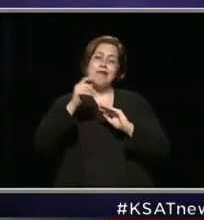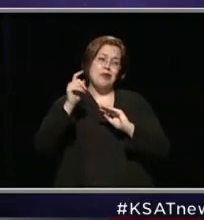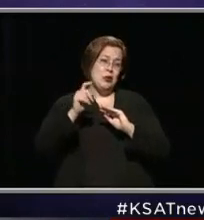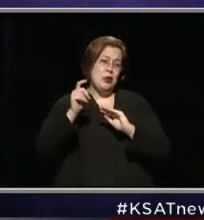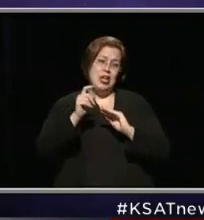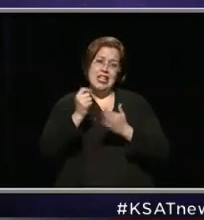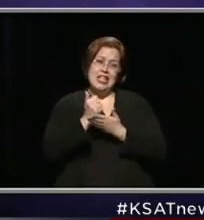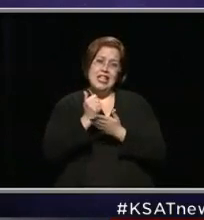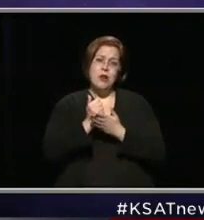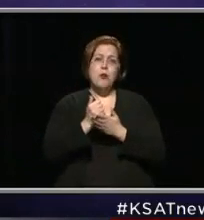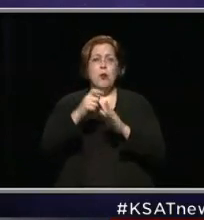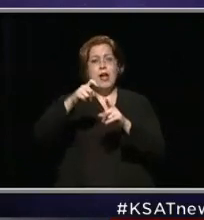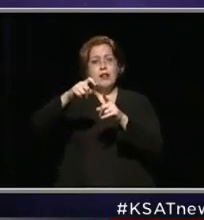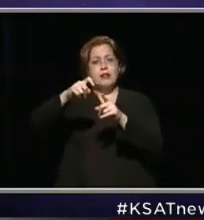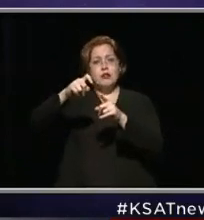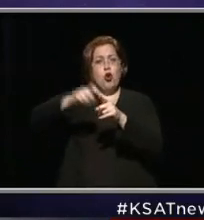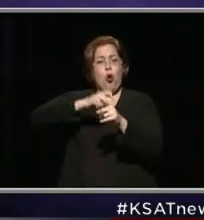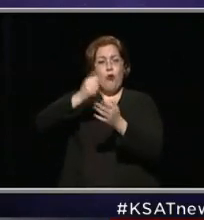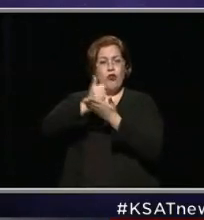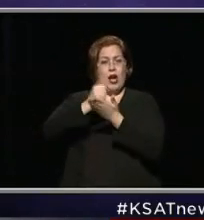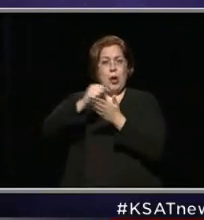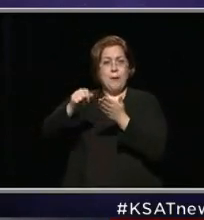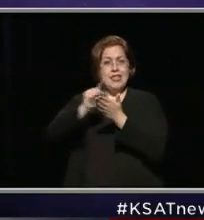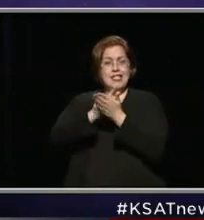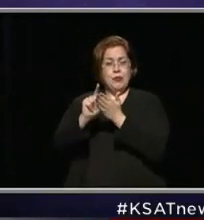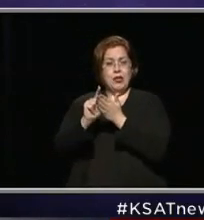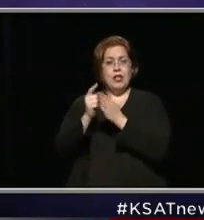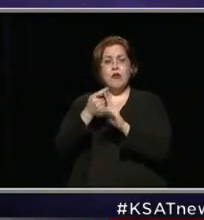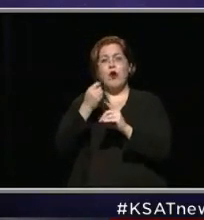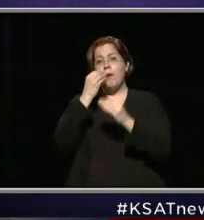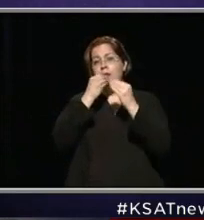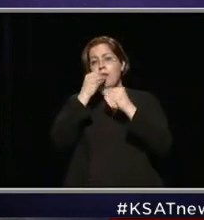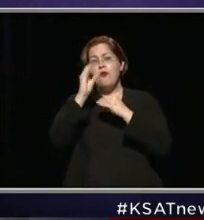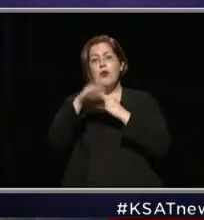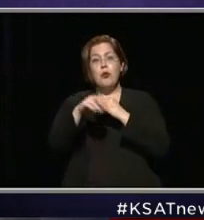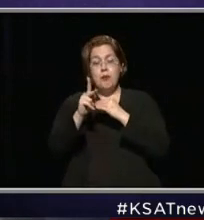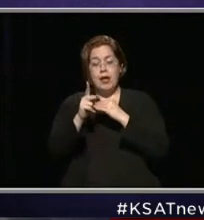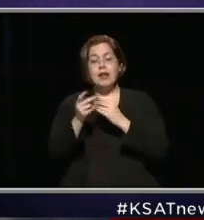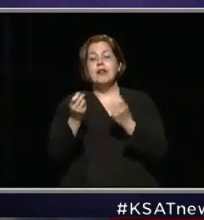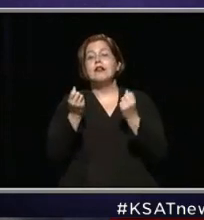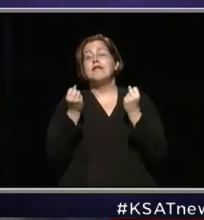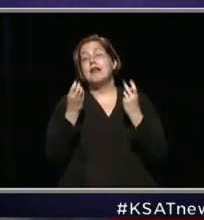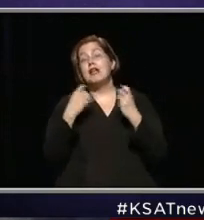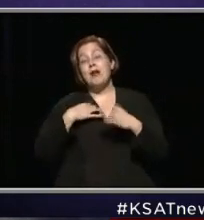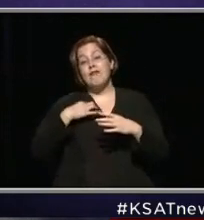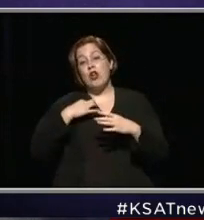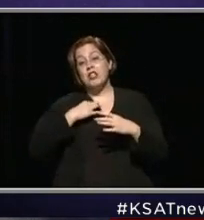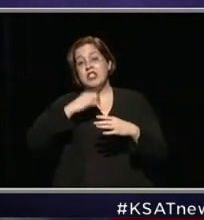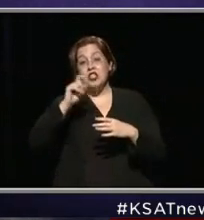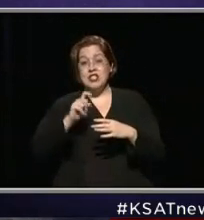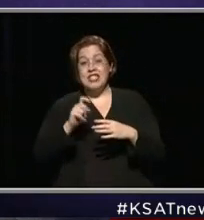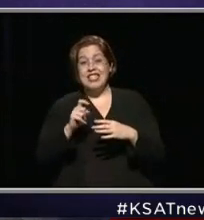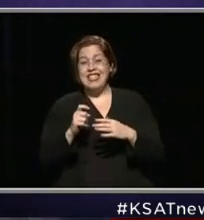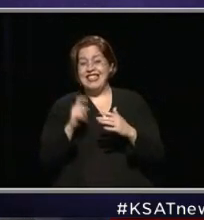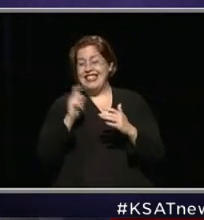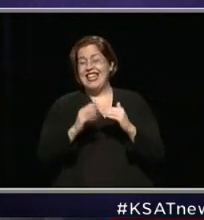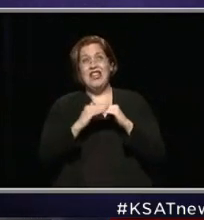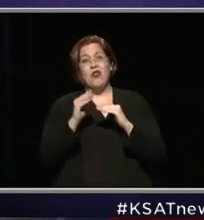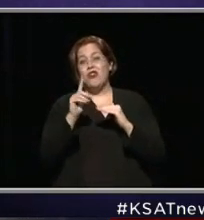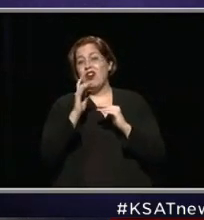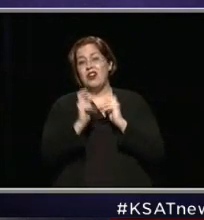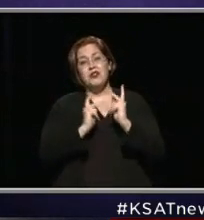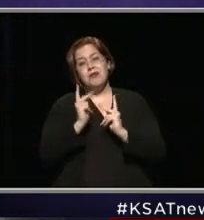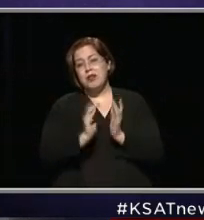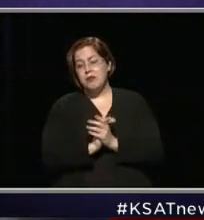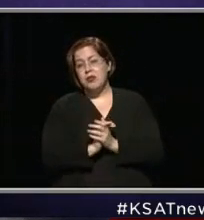a call for help earlier this week from the food bank. Plenty of volunteers still needed. They're hundreds short. So if